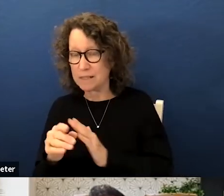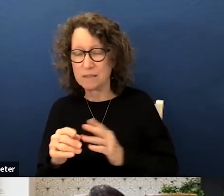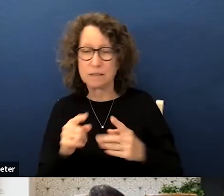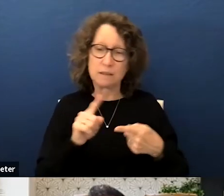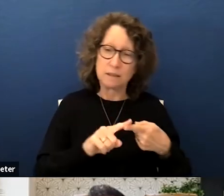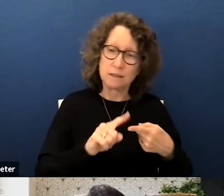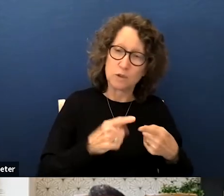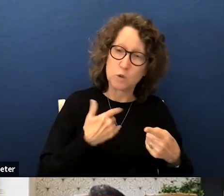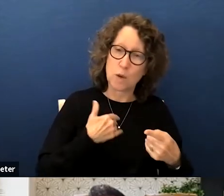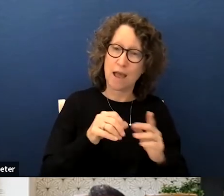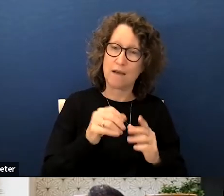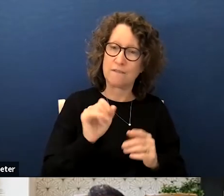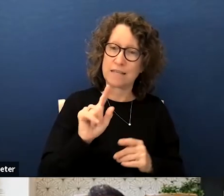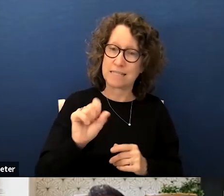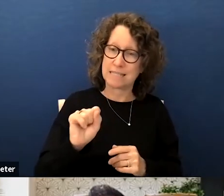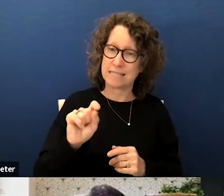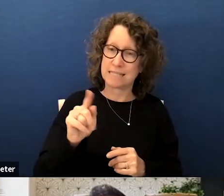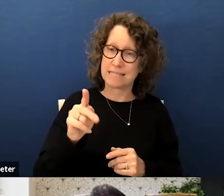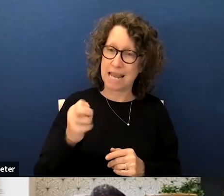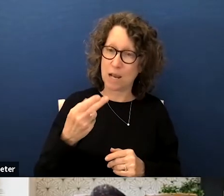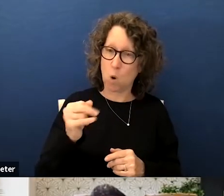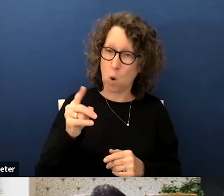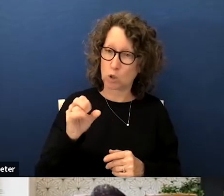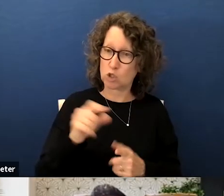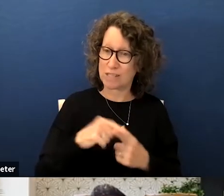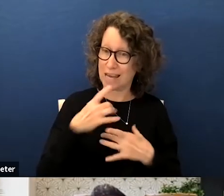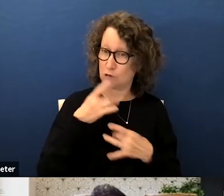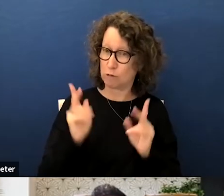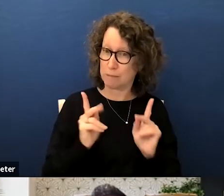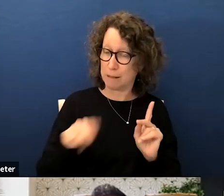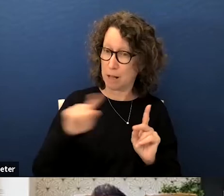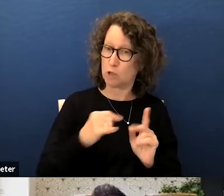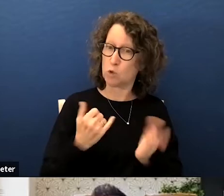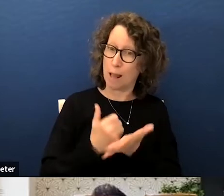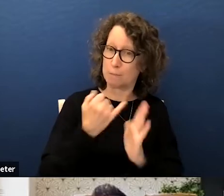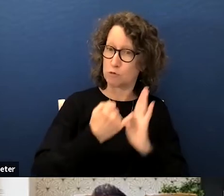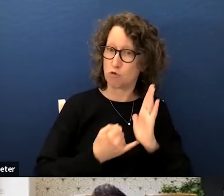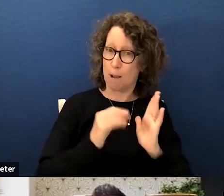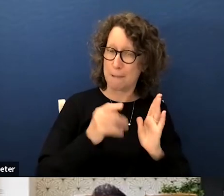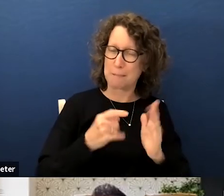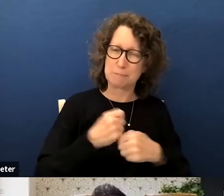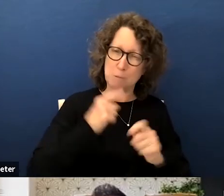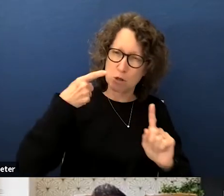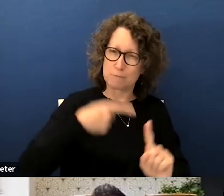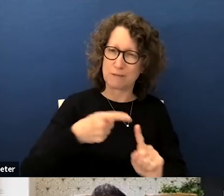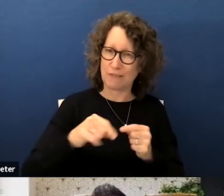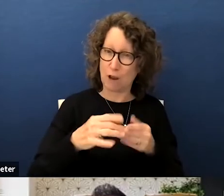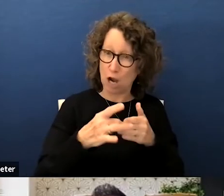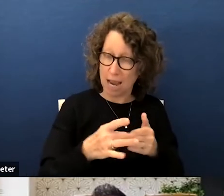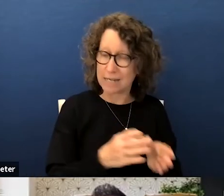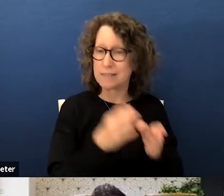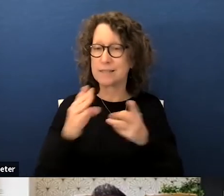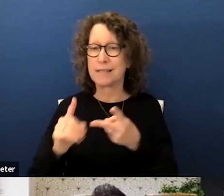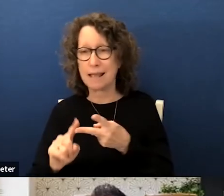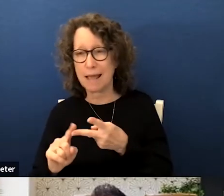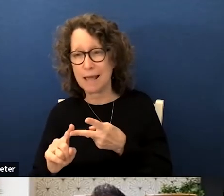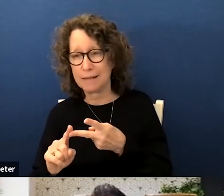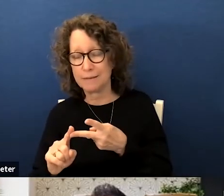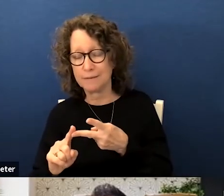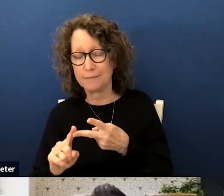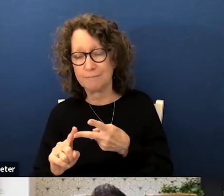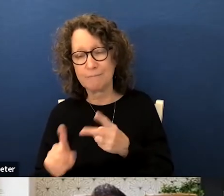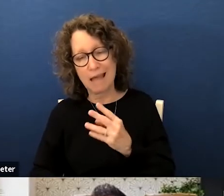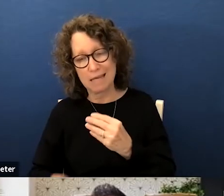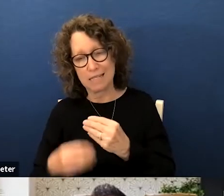the uh stakeholders and and interested members of the community draw maps be more specific in their guidance and also to uh